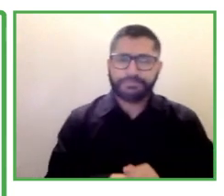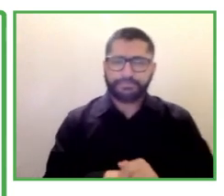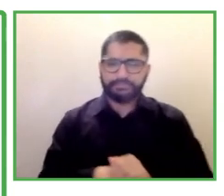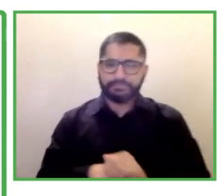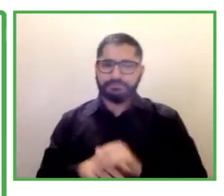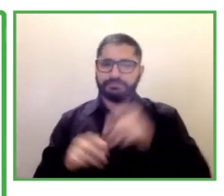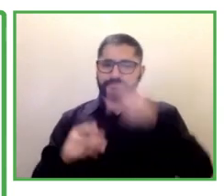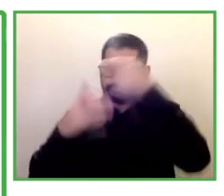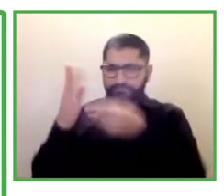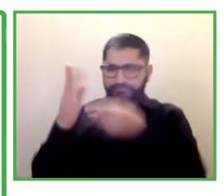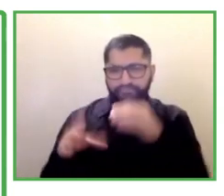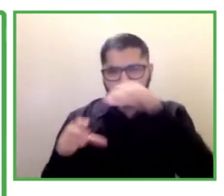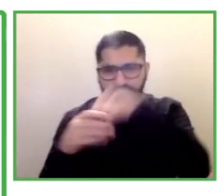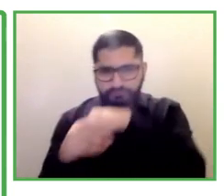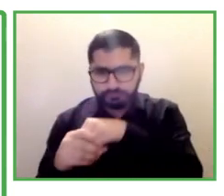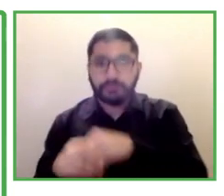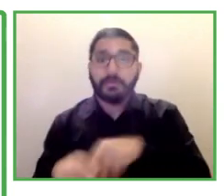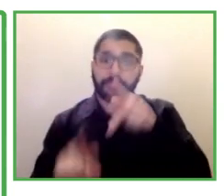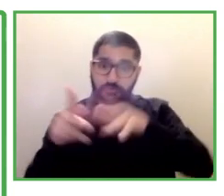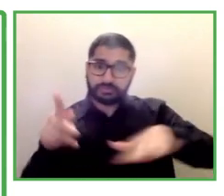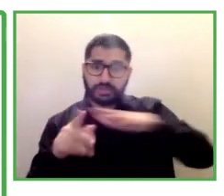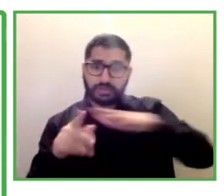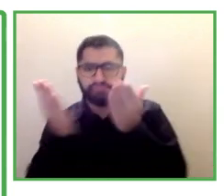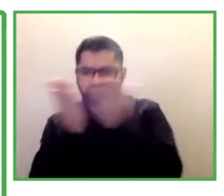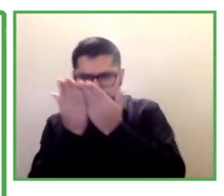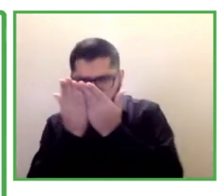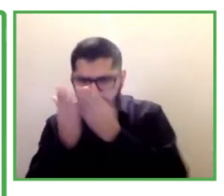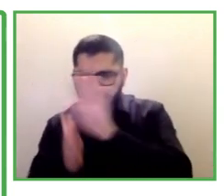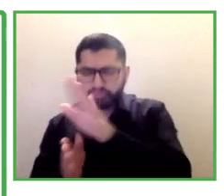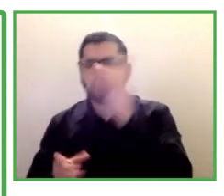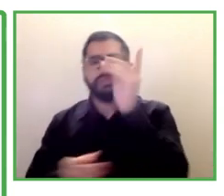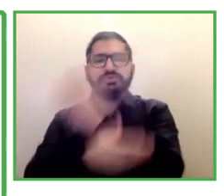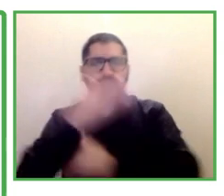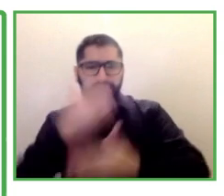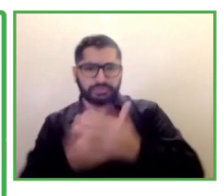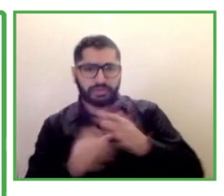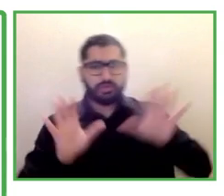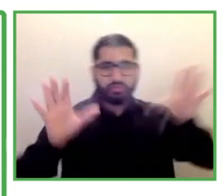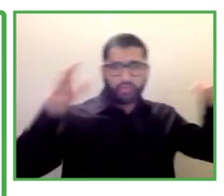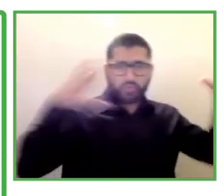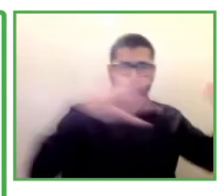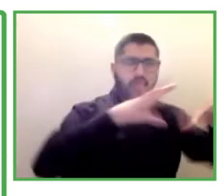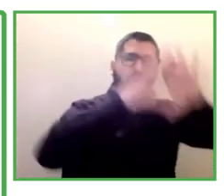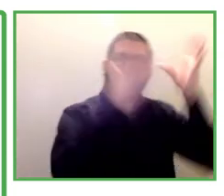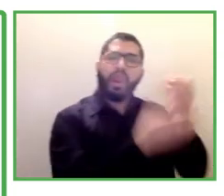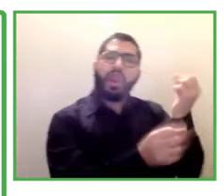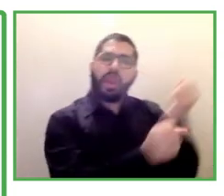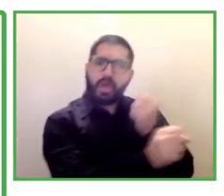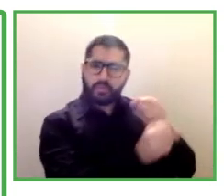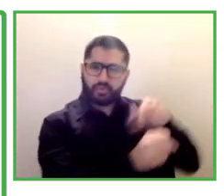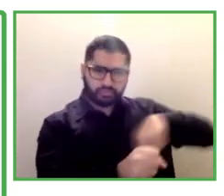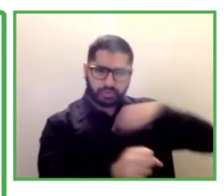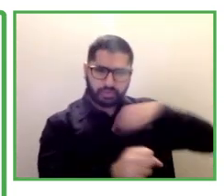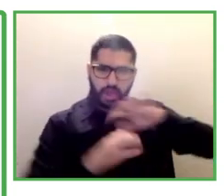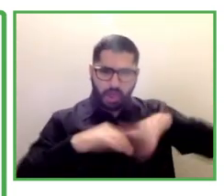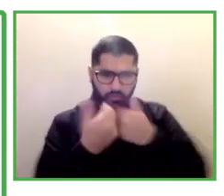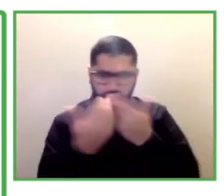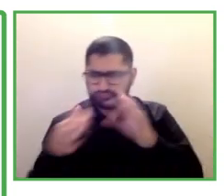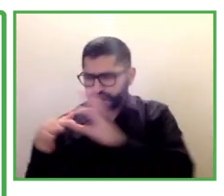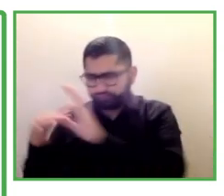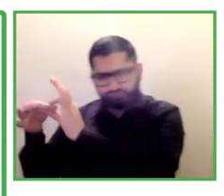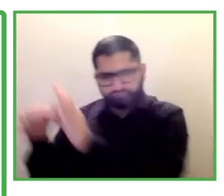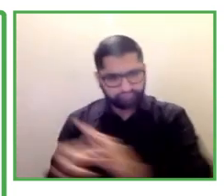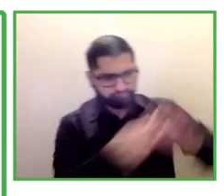now for 15 years and today we see Stepping into Internships all across Australia in metropolitan and regional locations